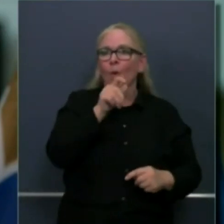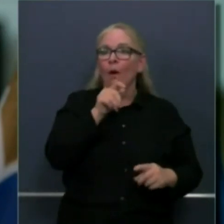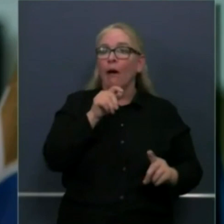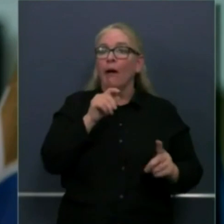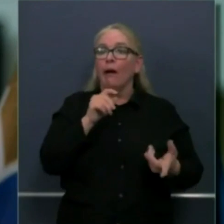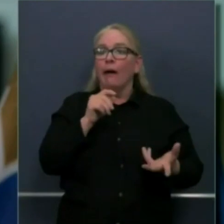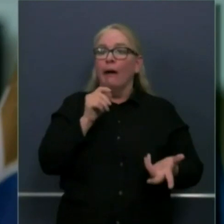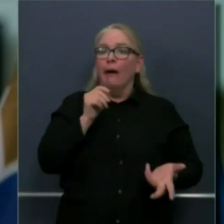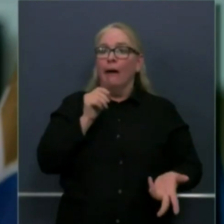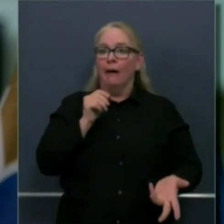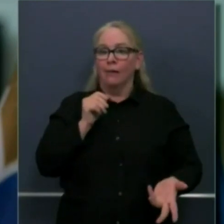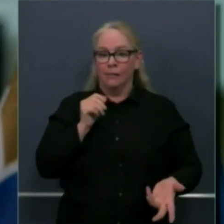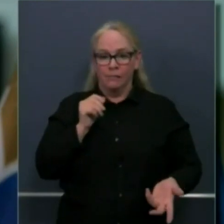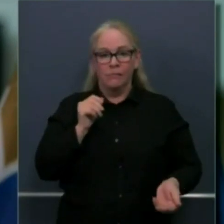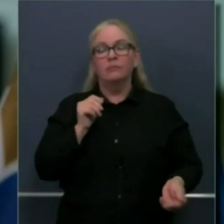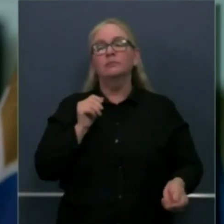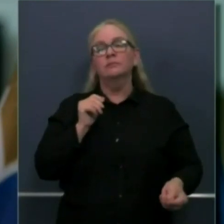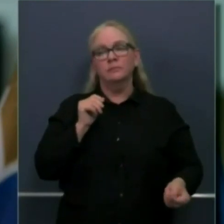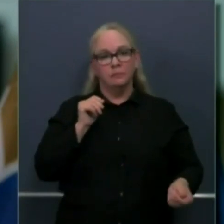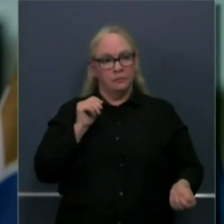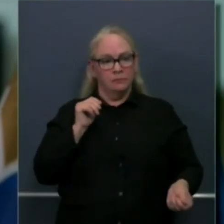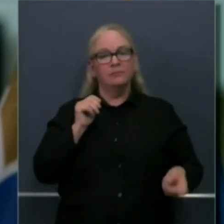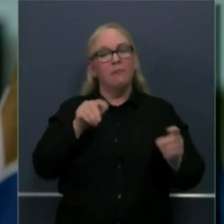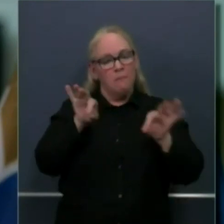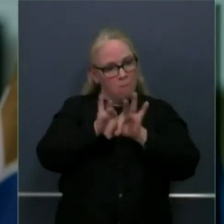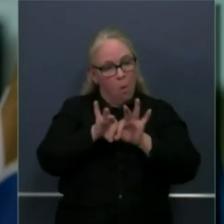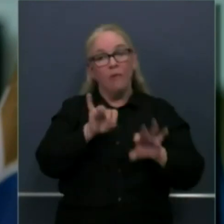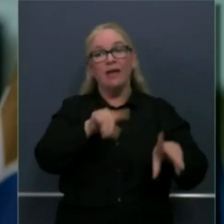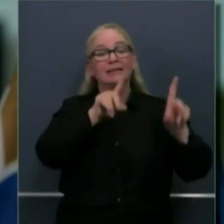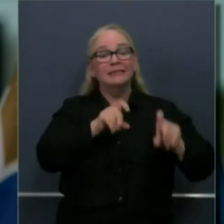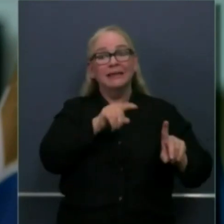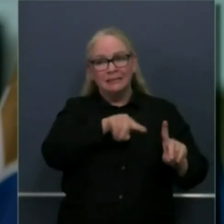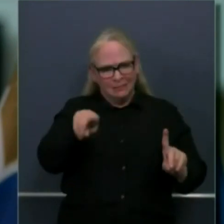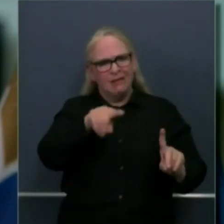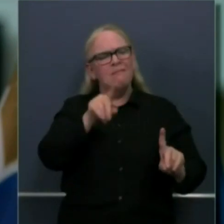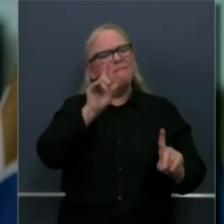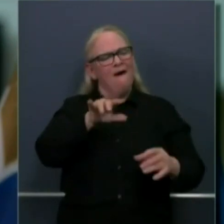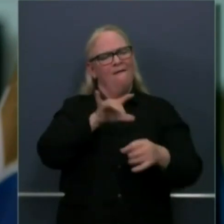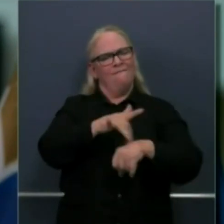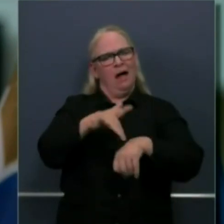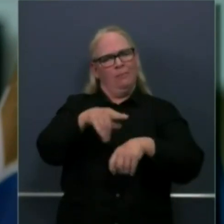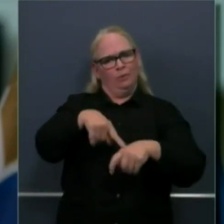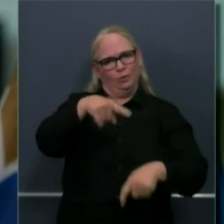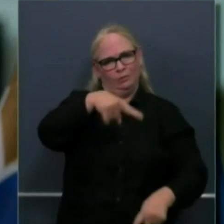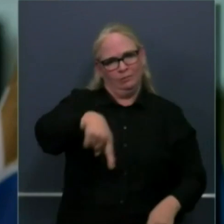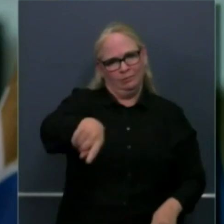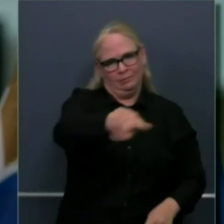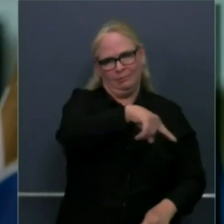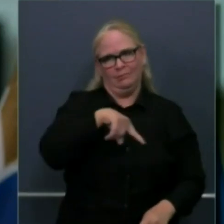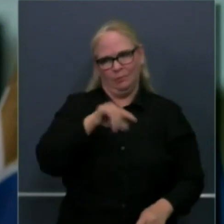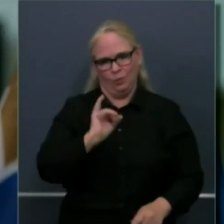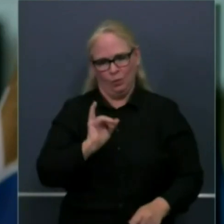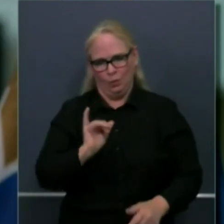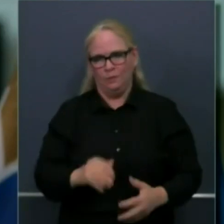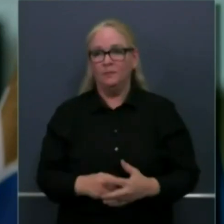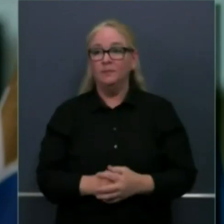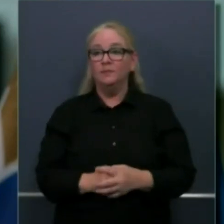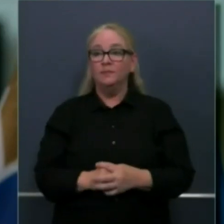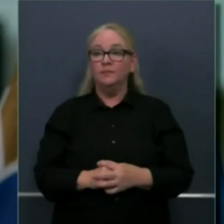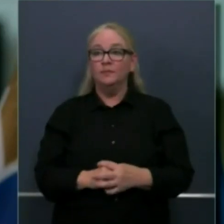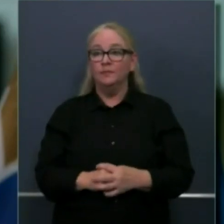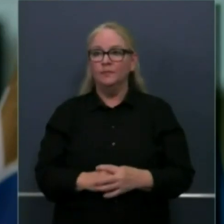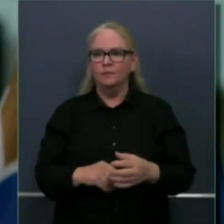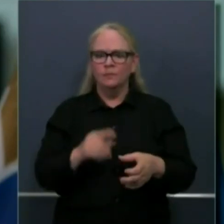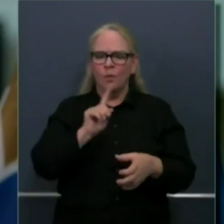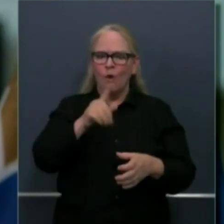where those tests are proximate to people and urban centers within 30 minutes 30 miles or within 60 miles in